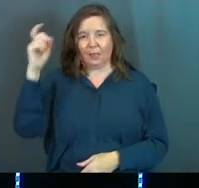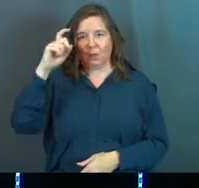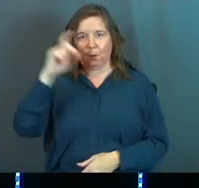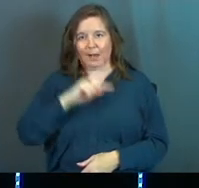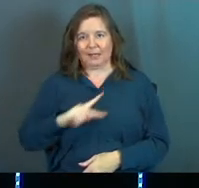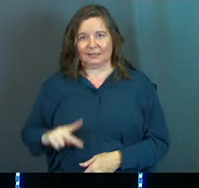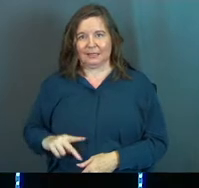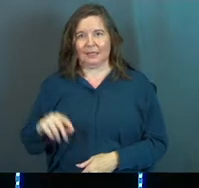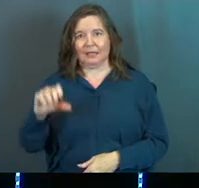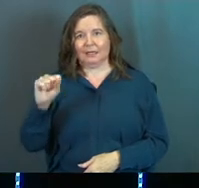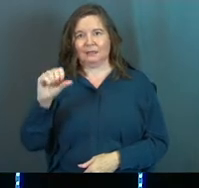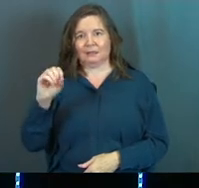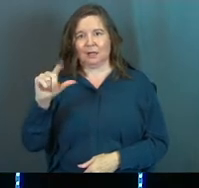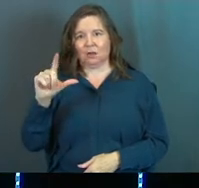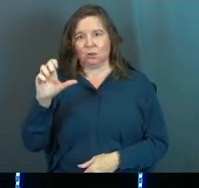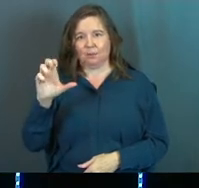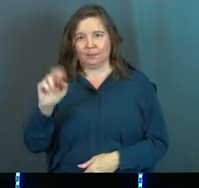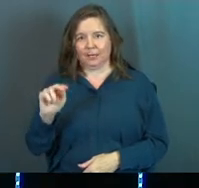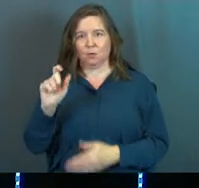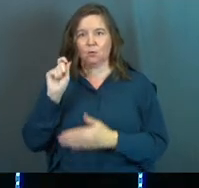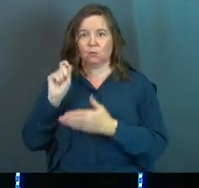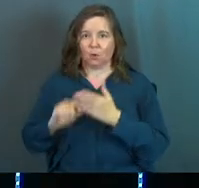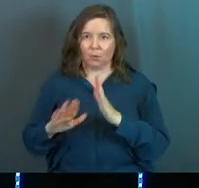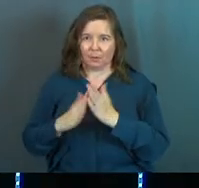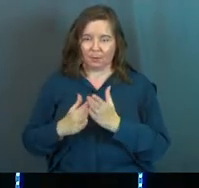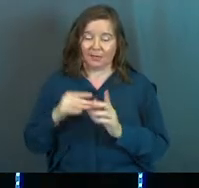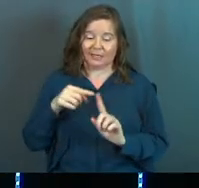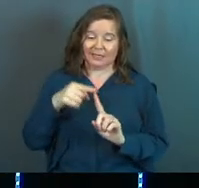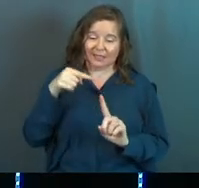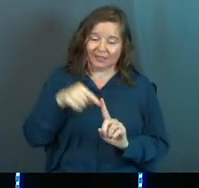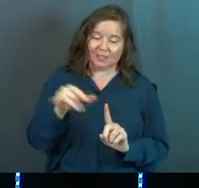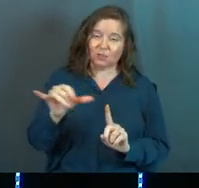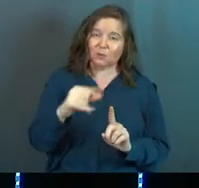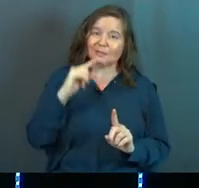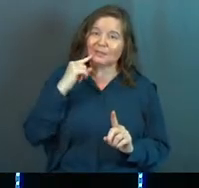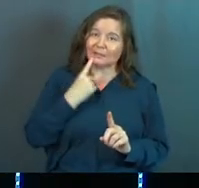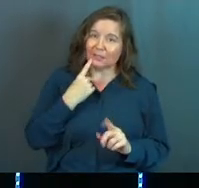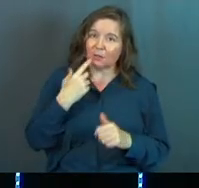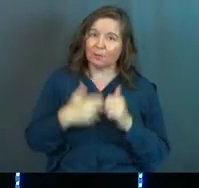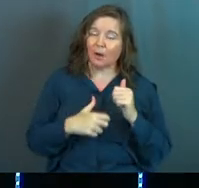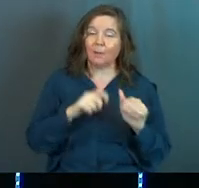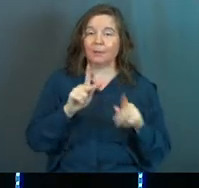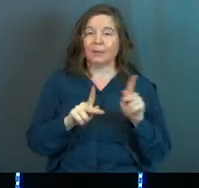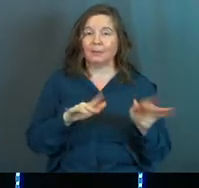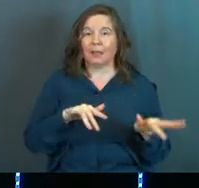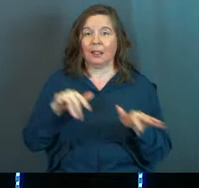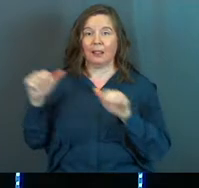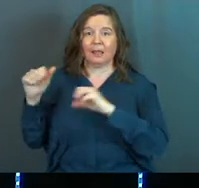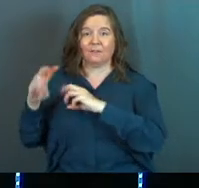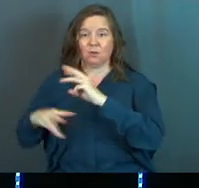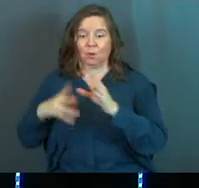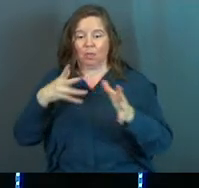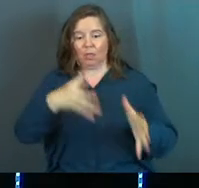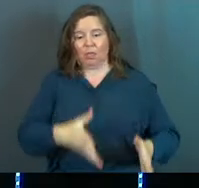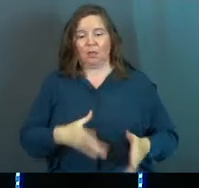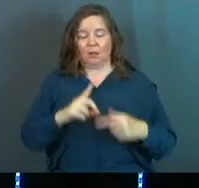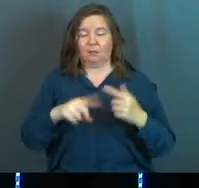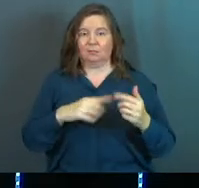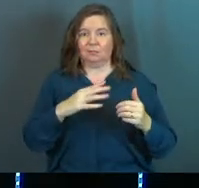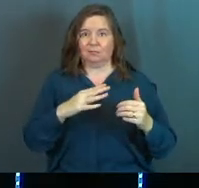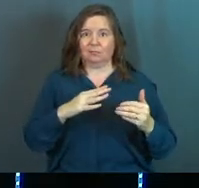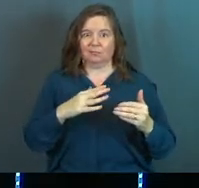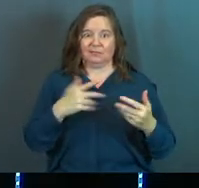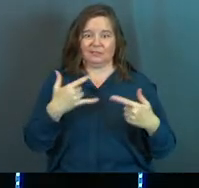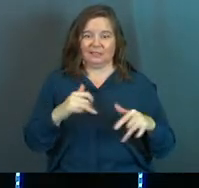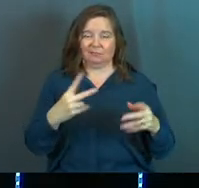Solomon wrote this book. And he says, and this too is a very serious problem. People leave this world no better off than when they came.